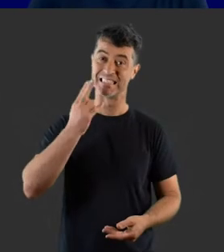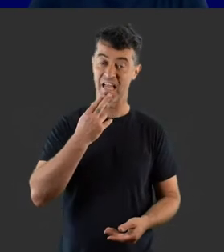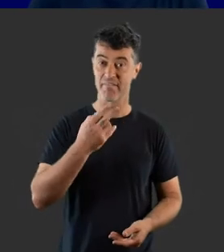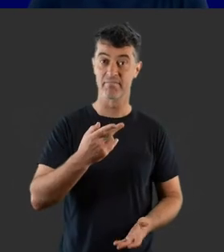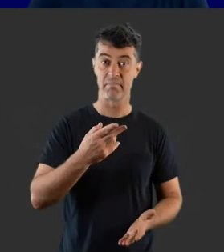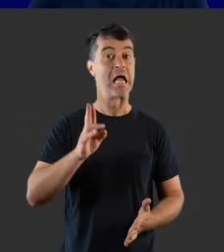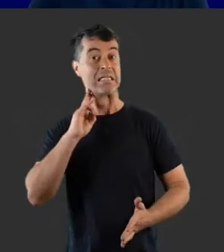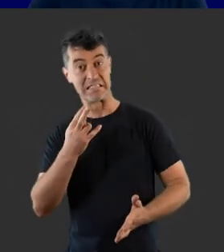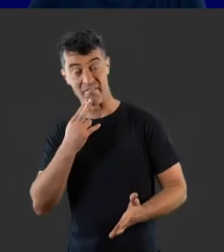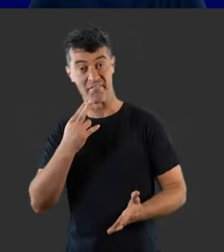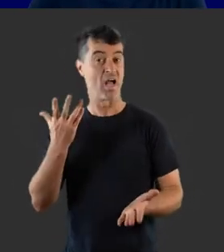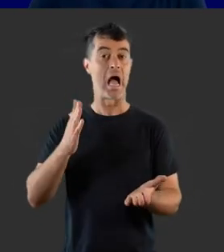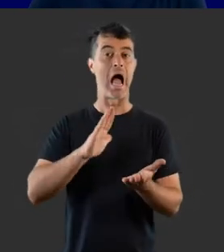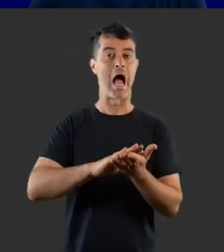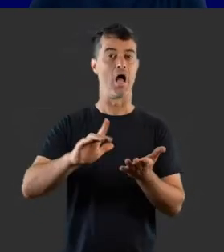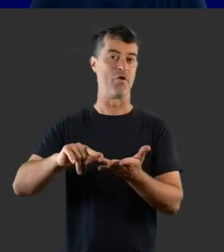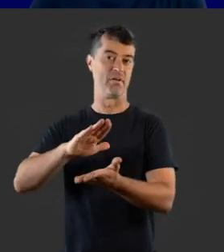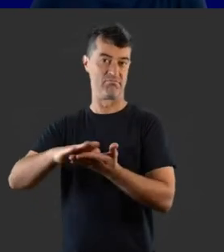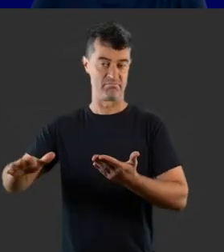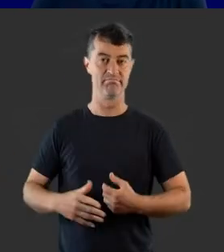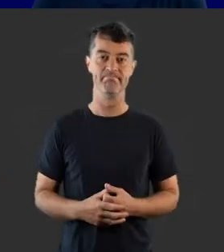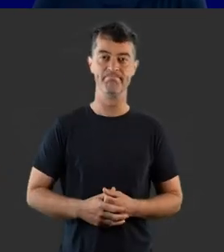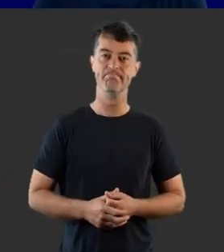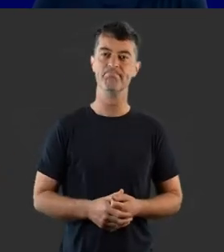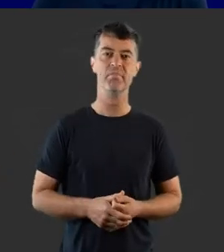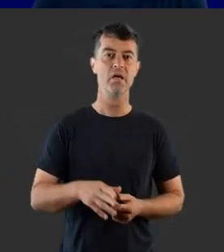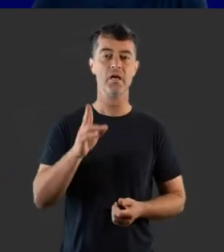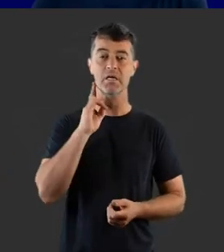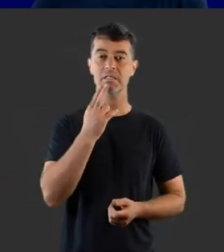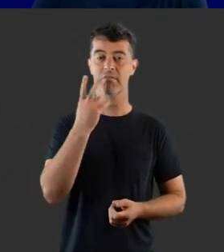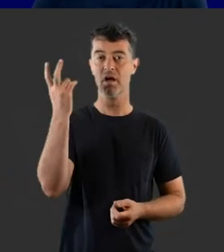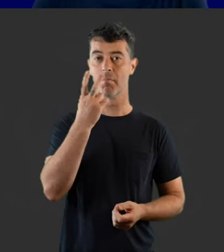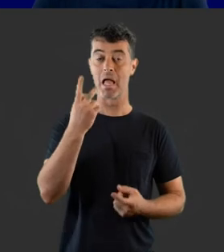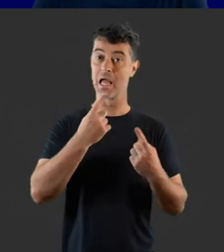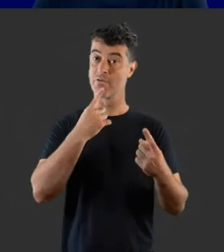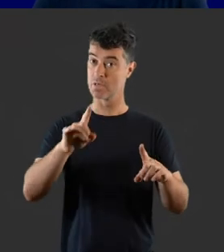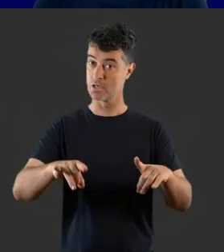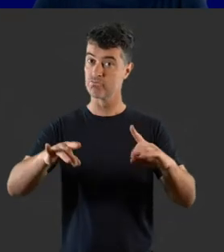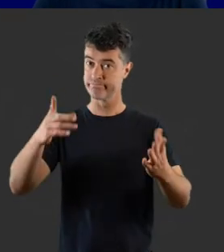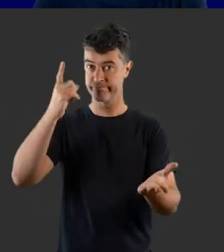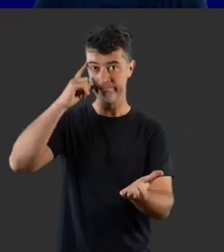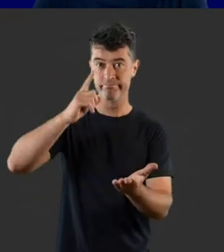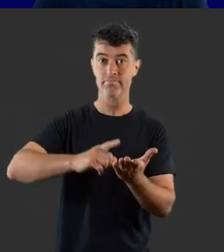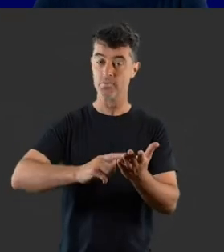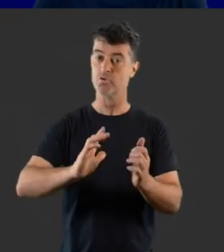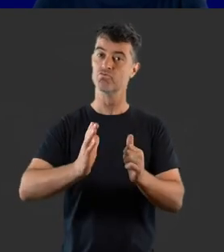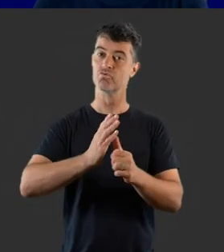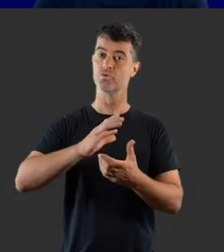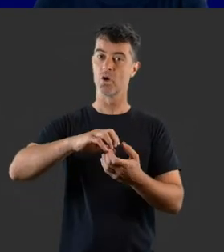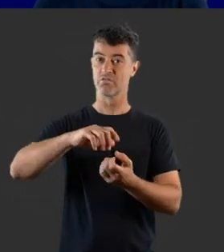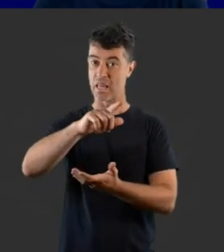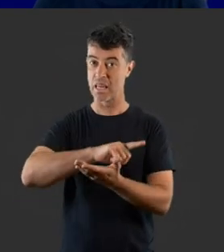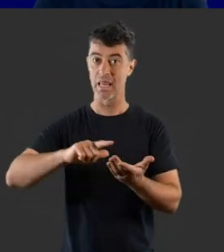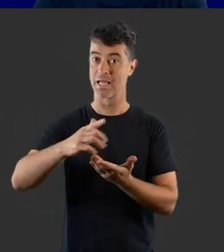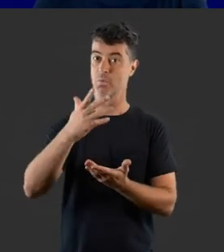Deaf, Deaf, Hard of Hearing. Deaf Find Information Australia acknowledge the traditional